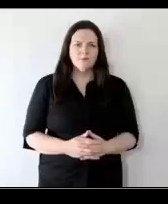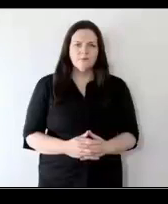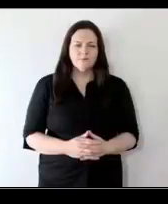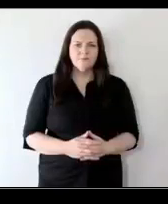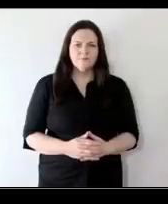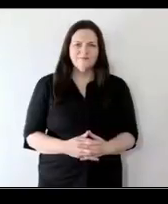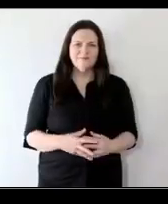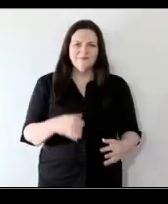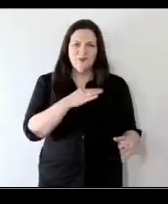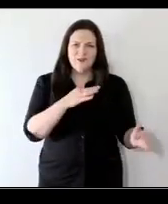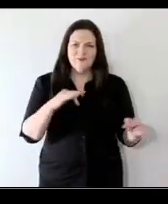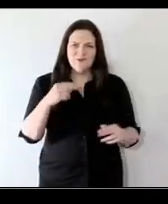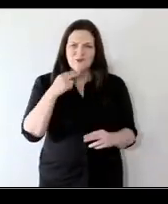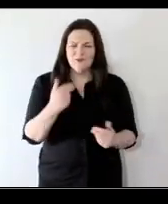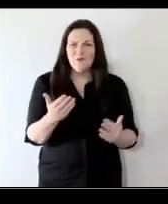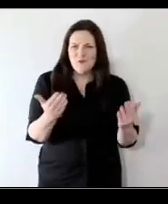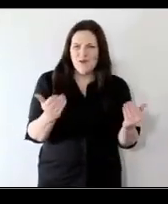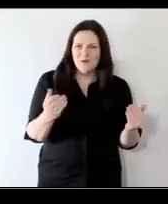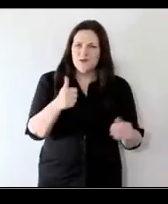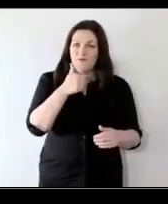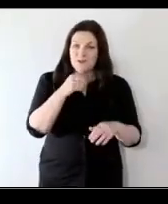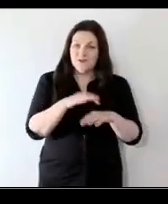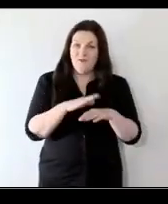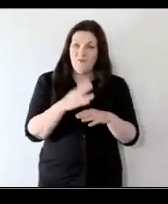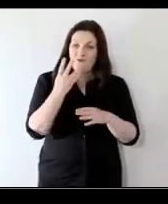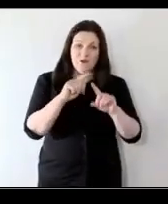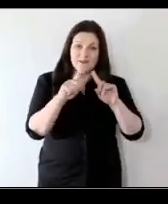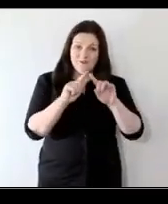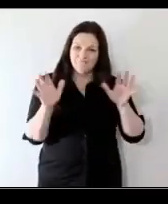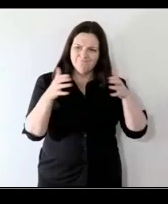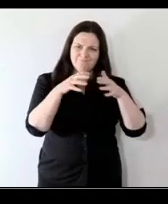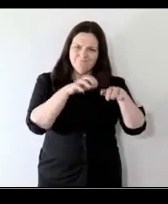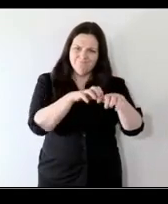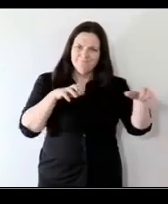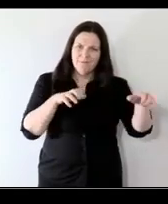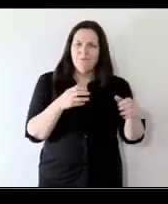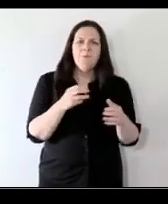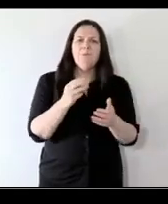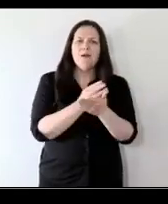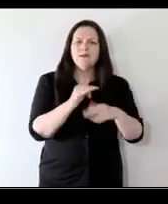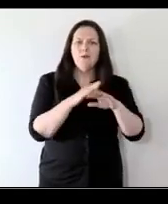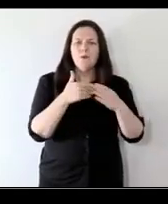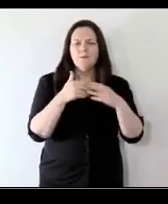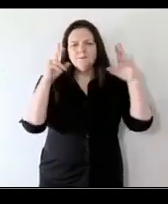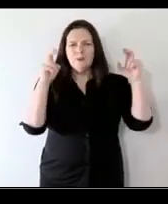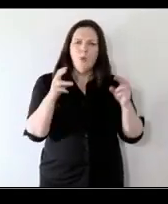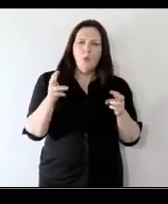Good afternoon and welcome to the first of four sessions as part of the What Works Festival of Learning.